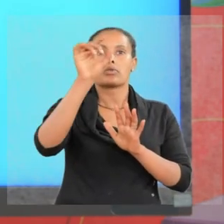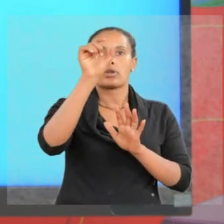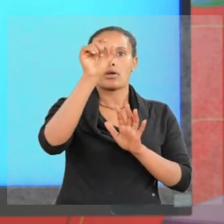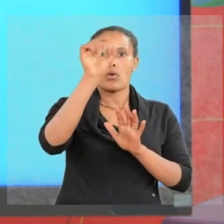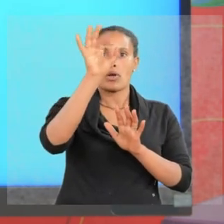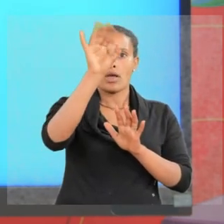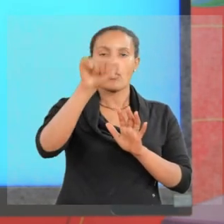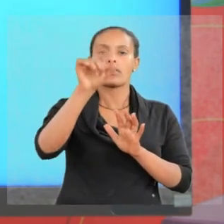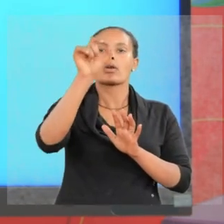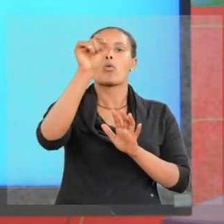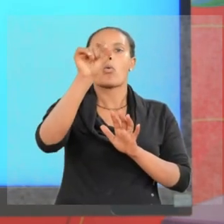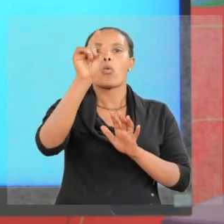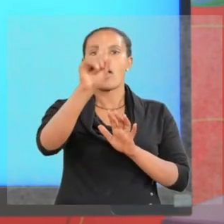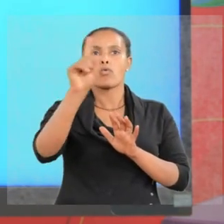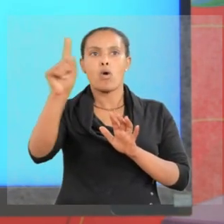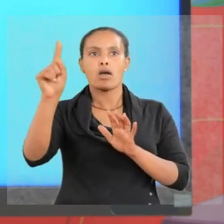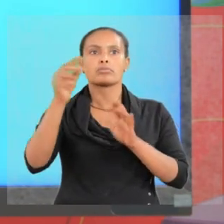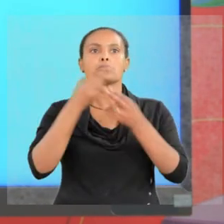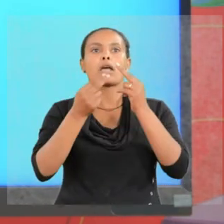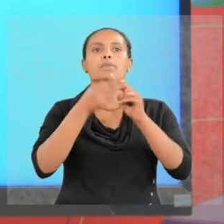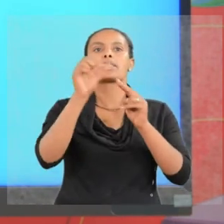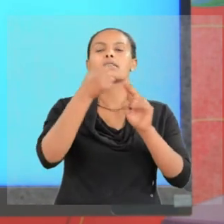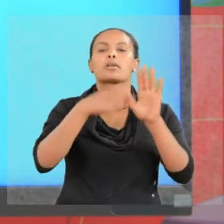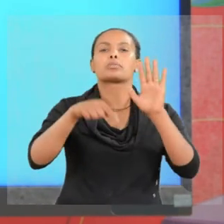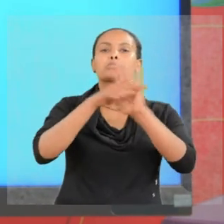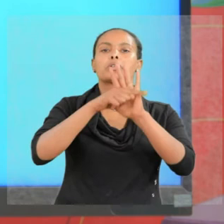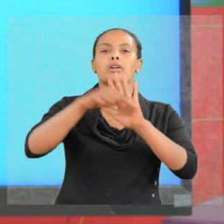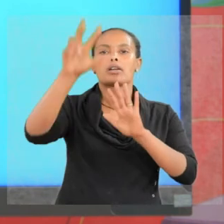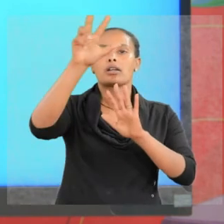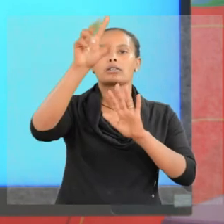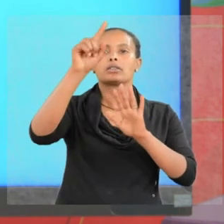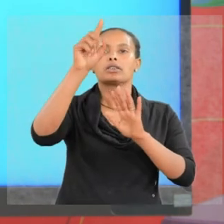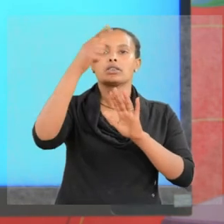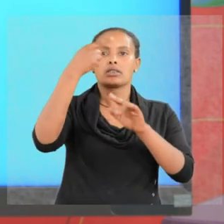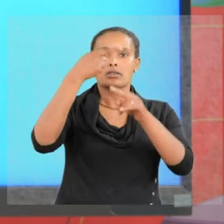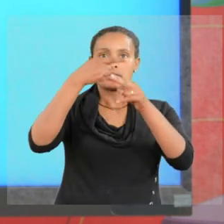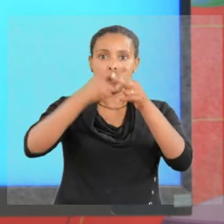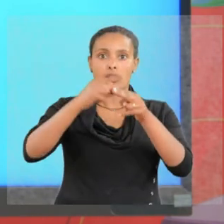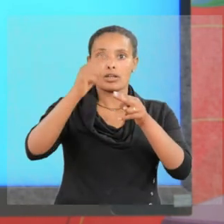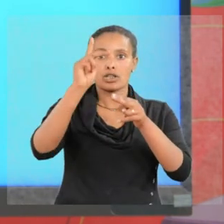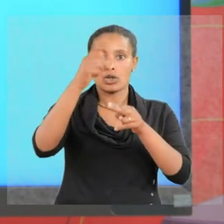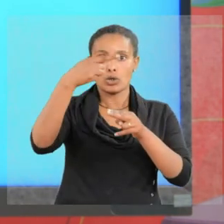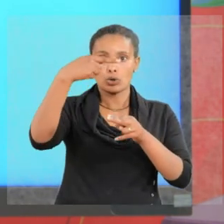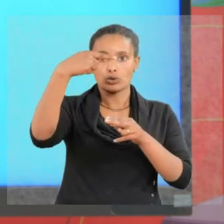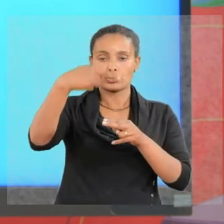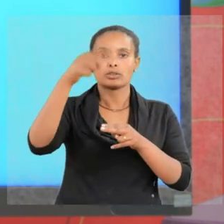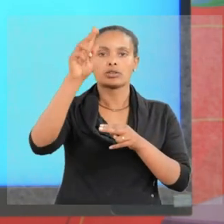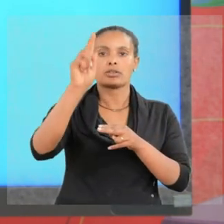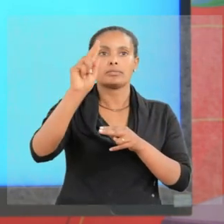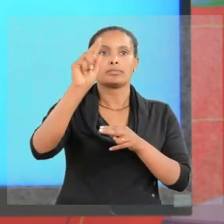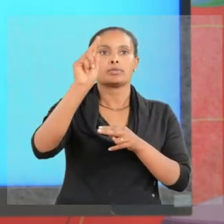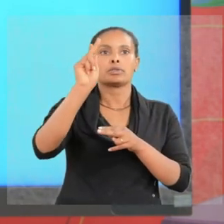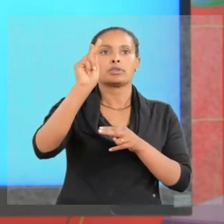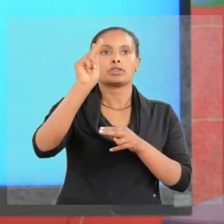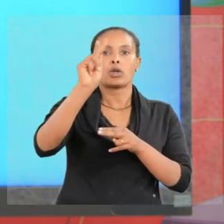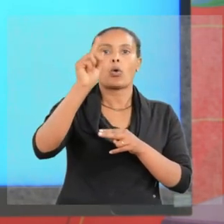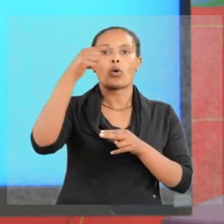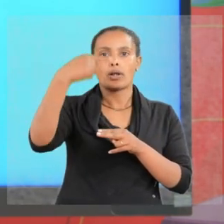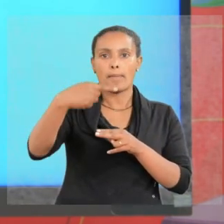31 kilogram. You are asked to calculate wavelength of an electron.